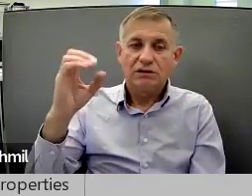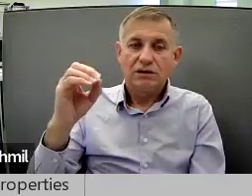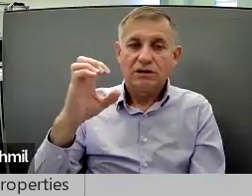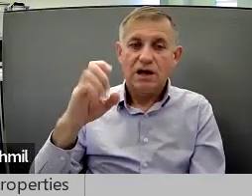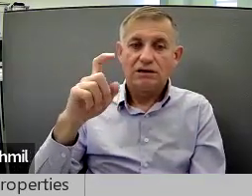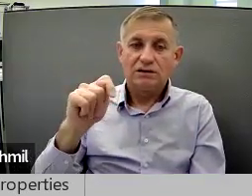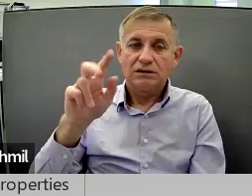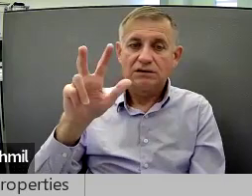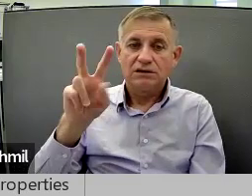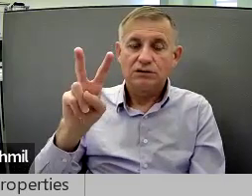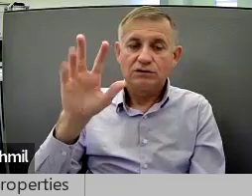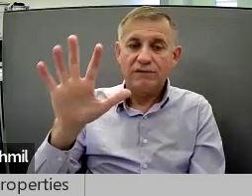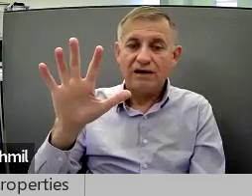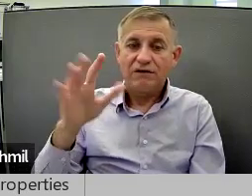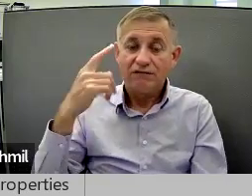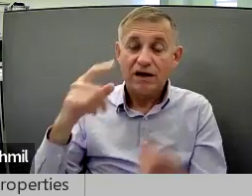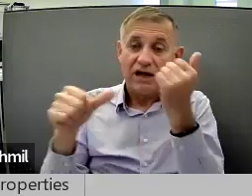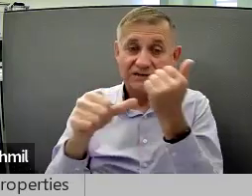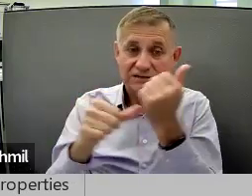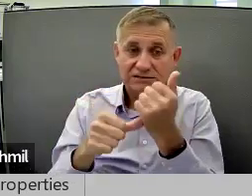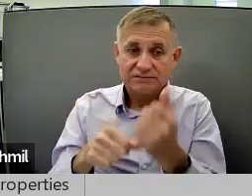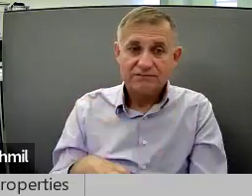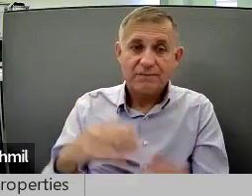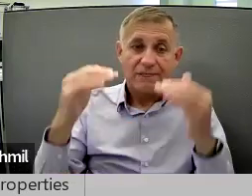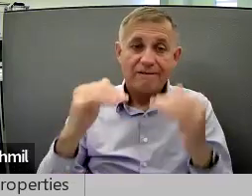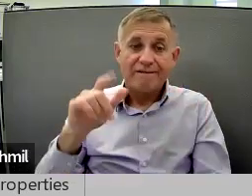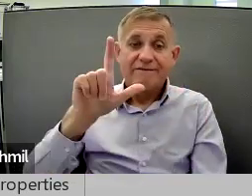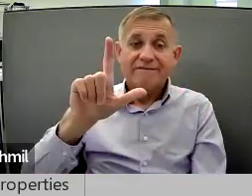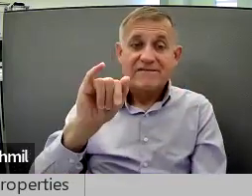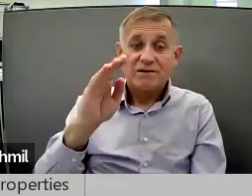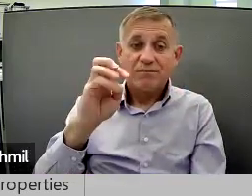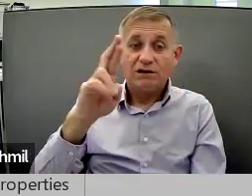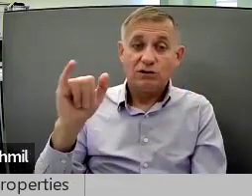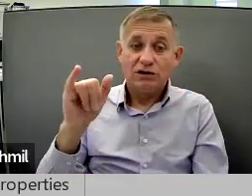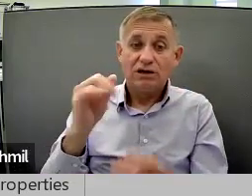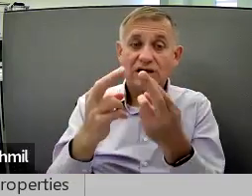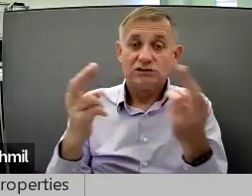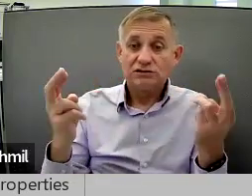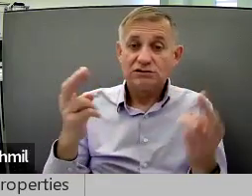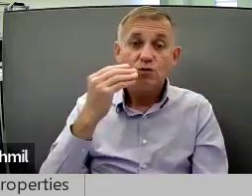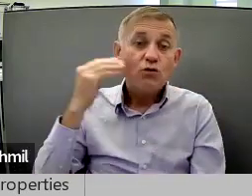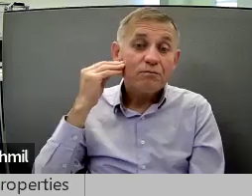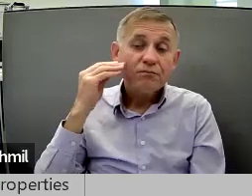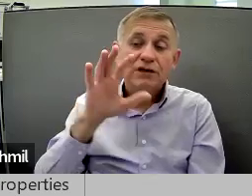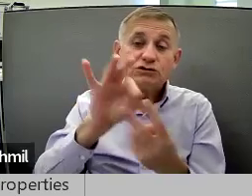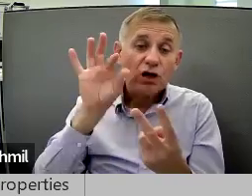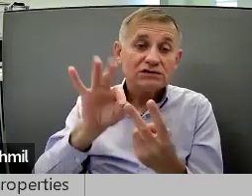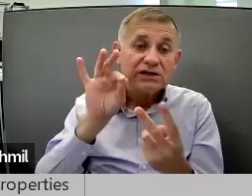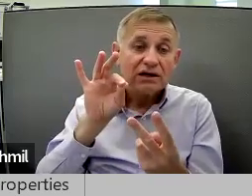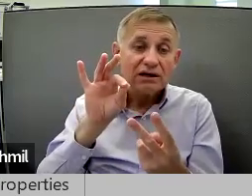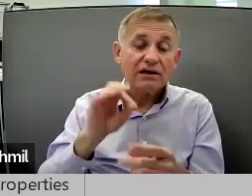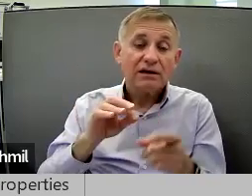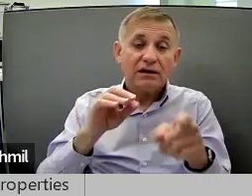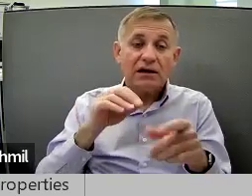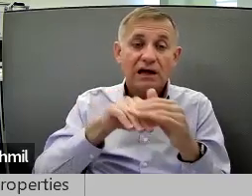-2000, extension 325, for assistance. Liberty Resources Home